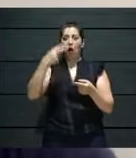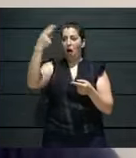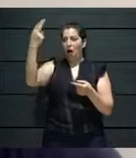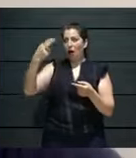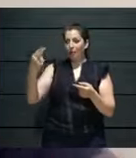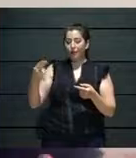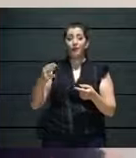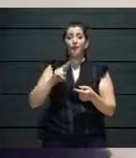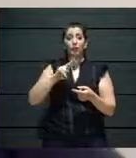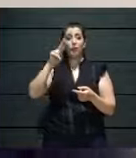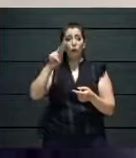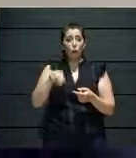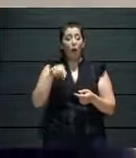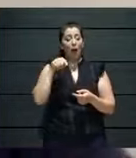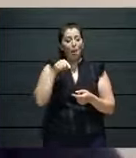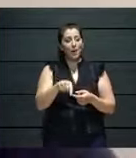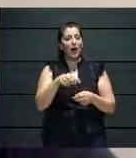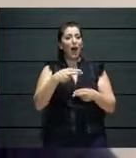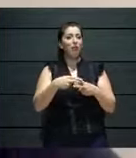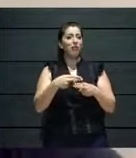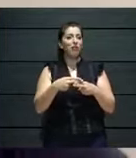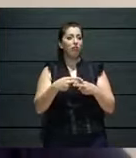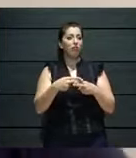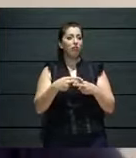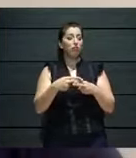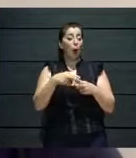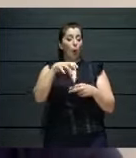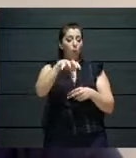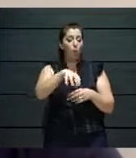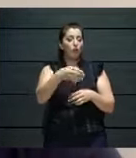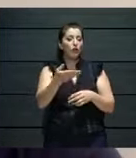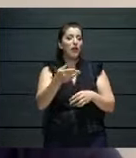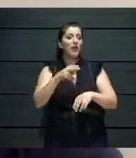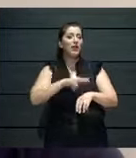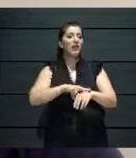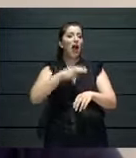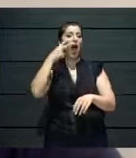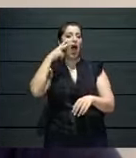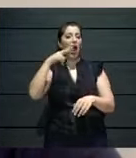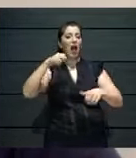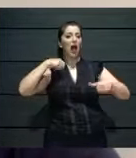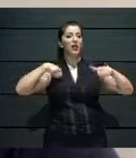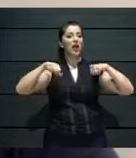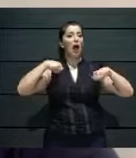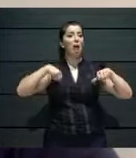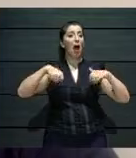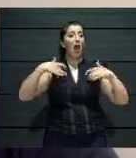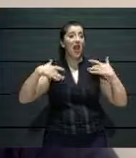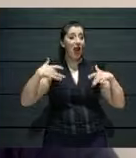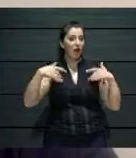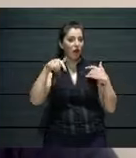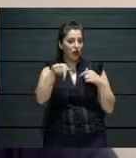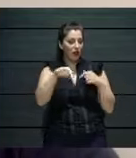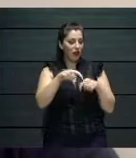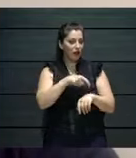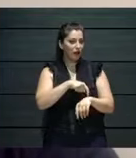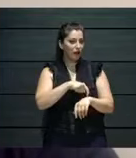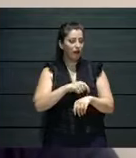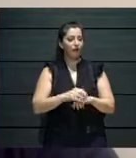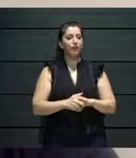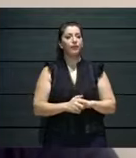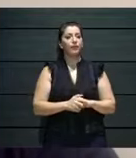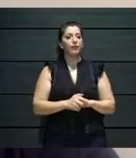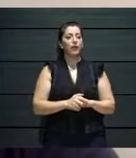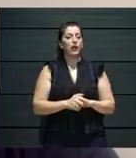Because this live experience was for us really important in this hotel. So we have the opportunity